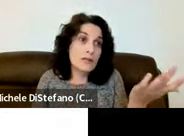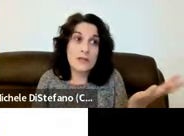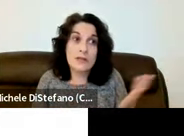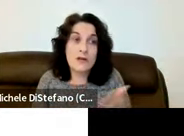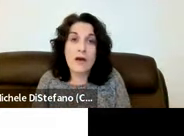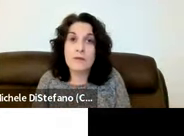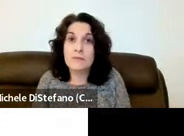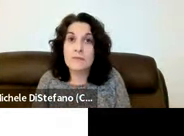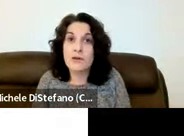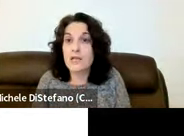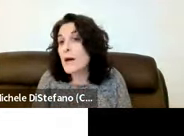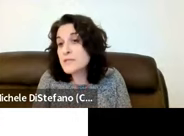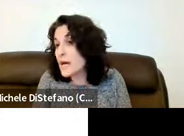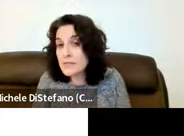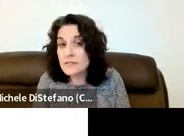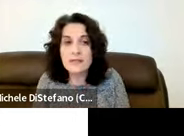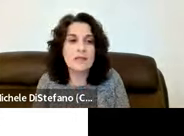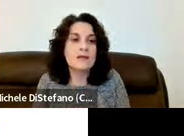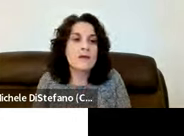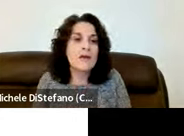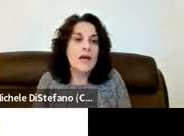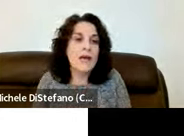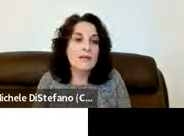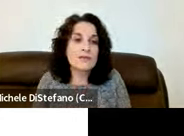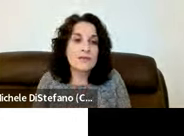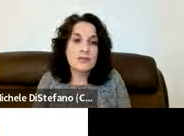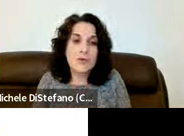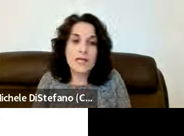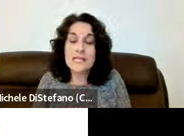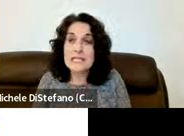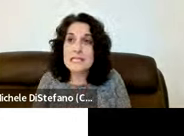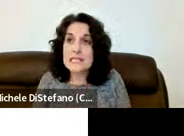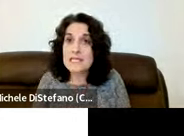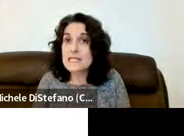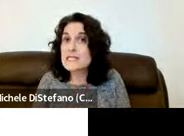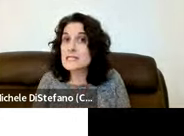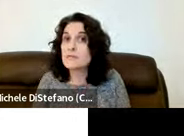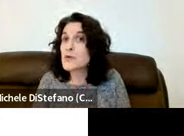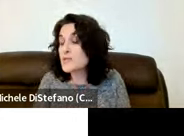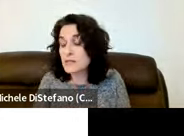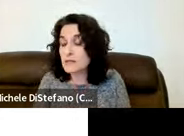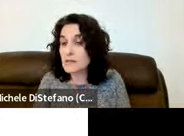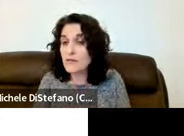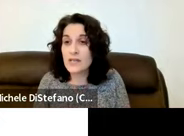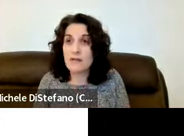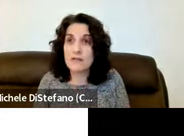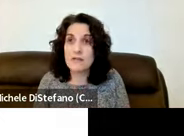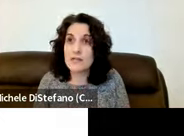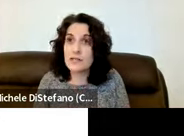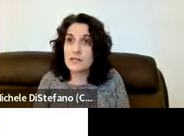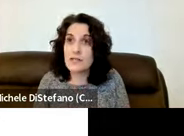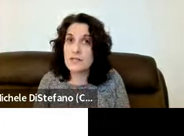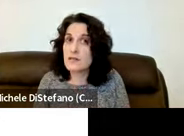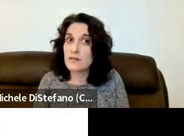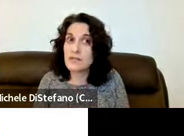even um your a laptop easily and do you want any assistance in person over-the-counter